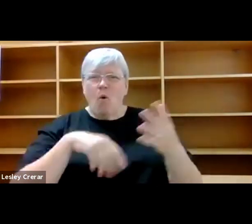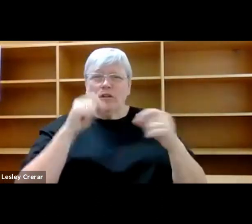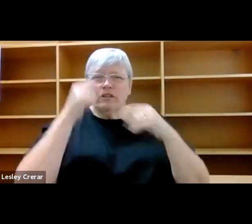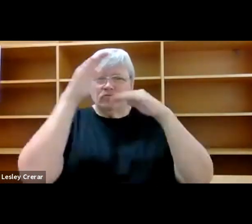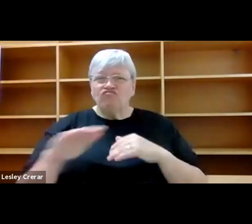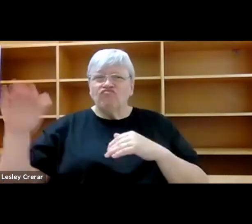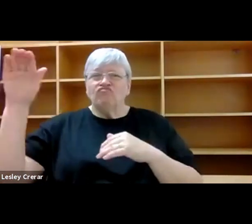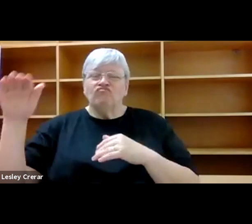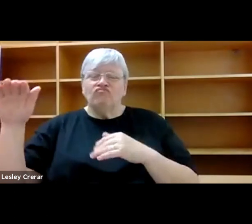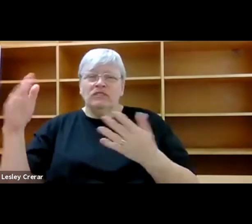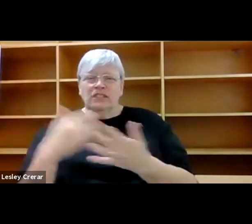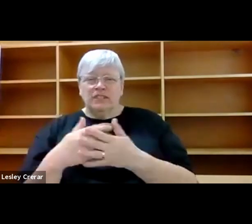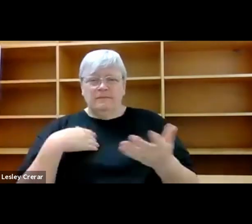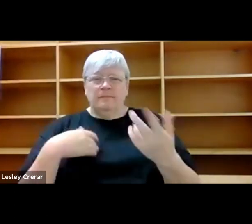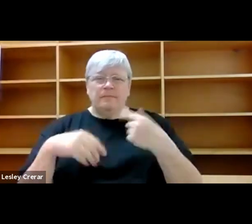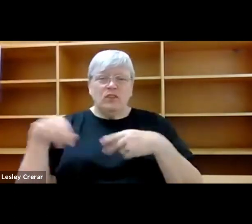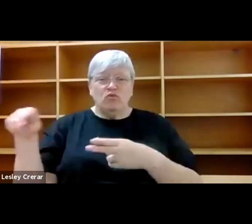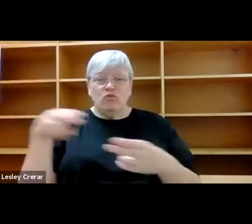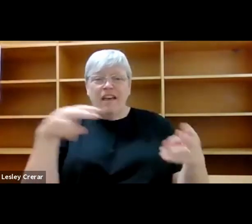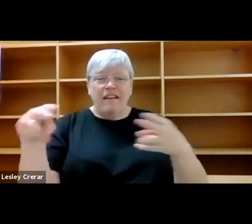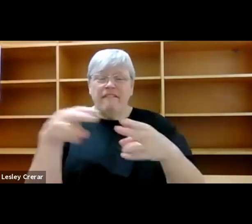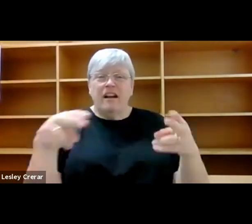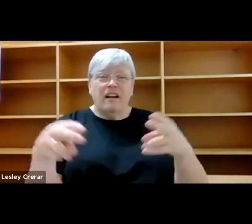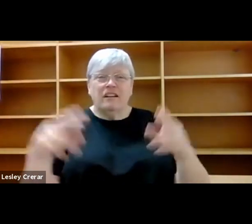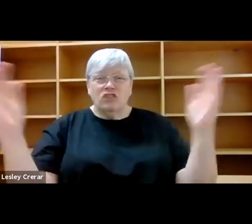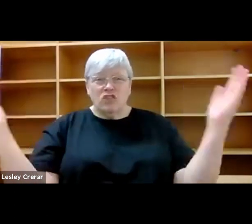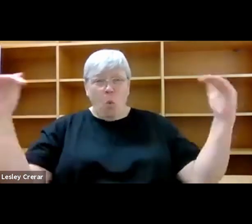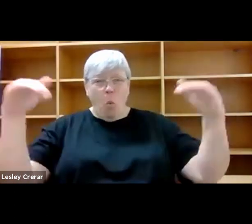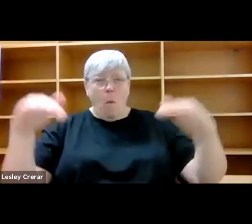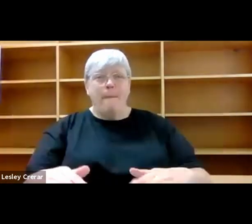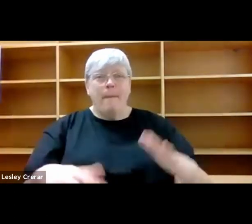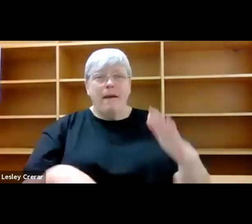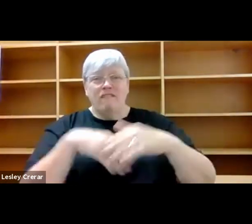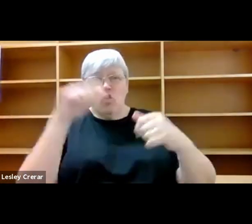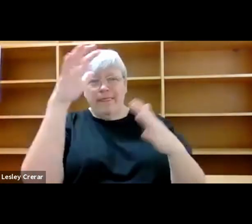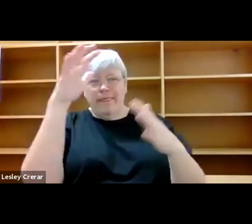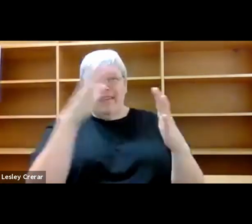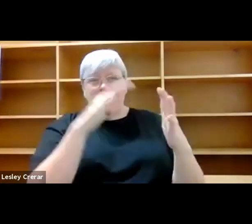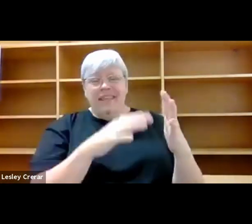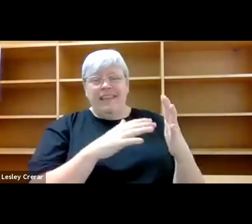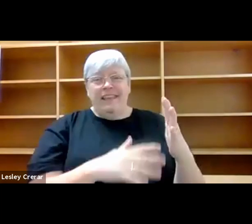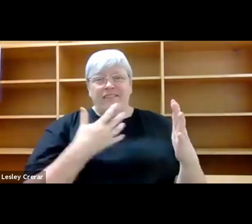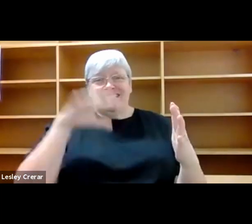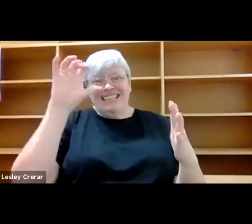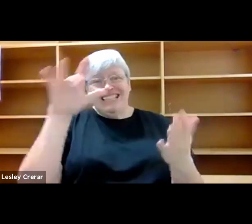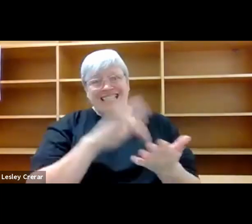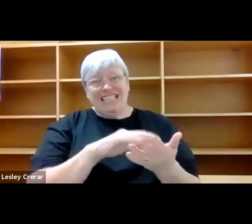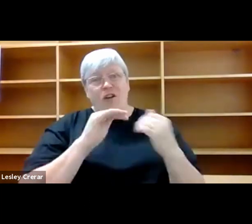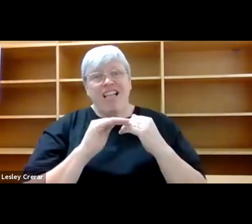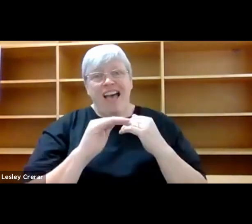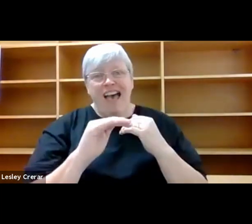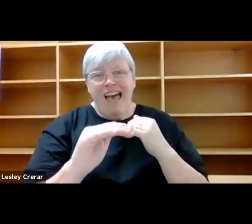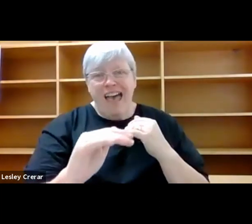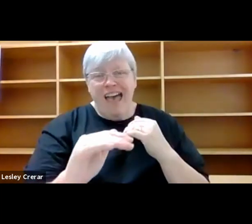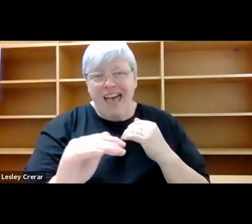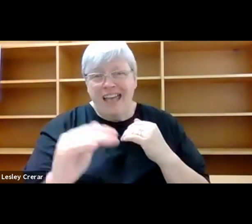Tucked into a river basin with leaf-laden slopes on all sides, the city centre was flat and uniform. The stark, lonely hillside